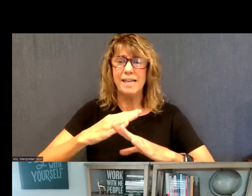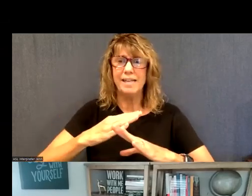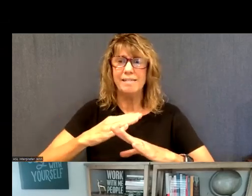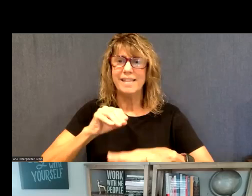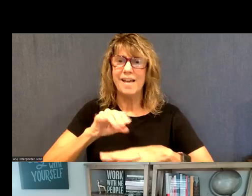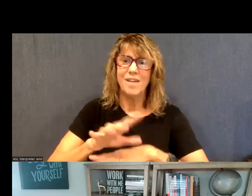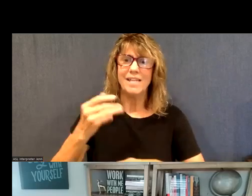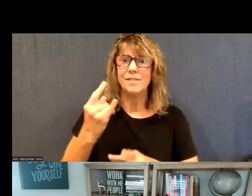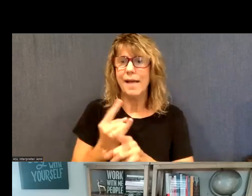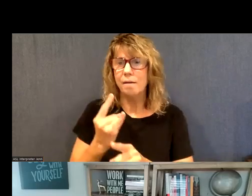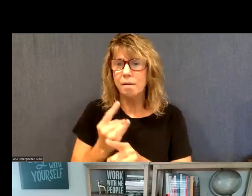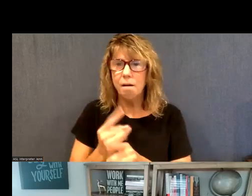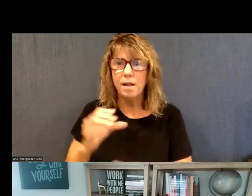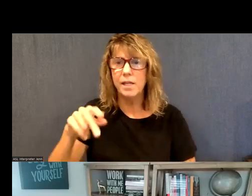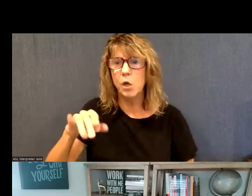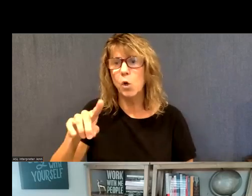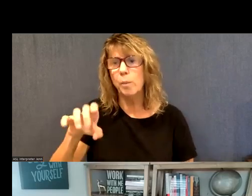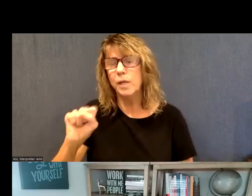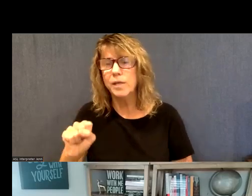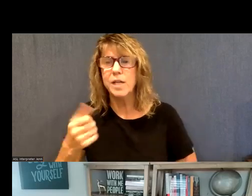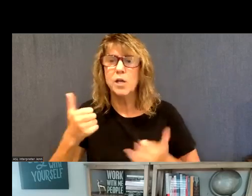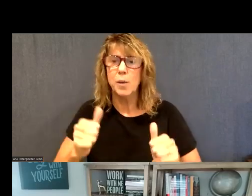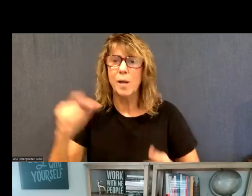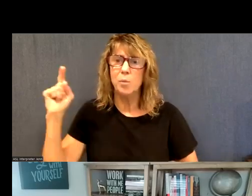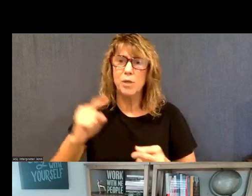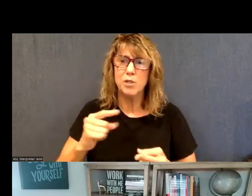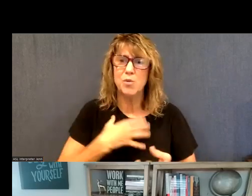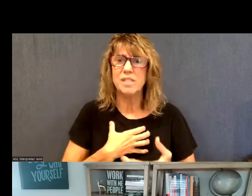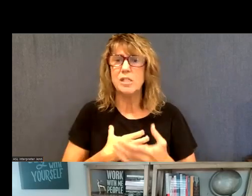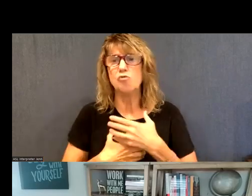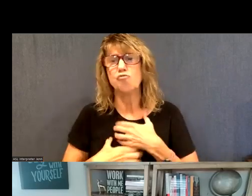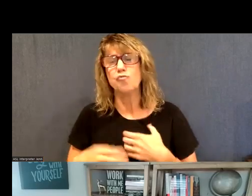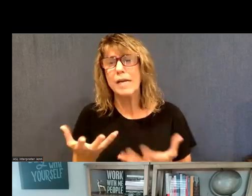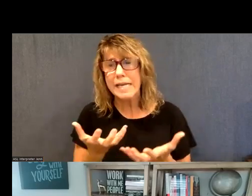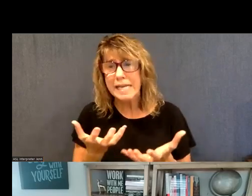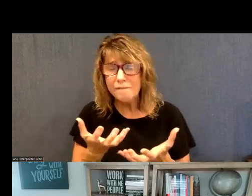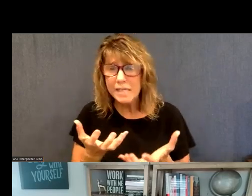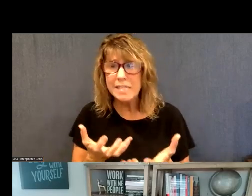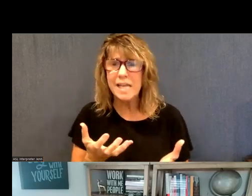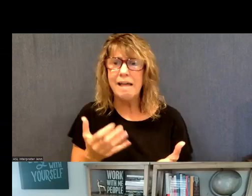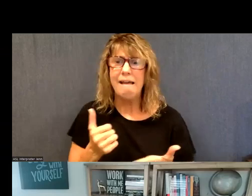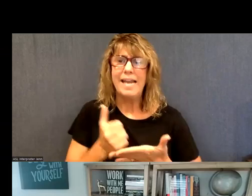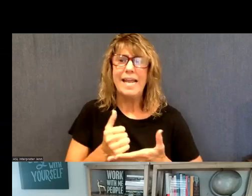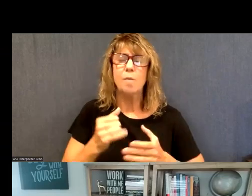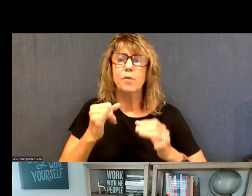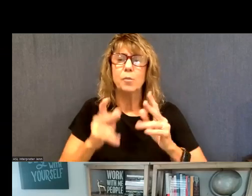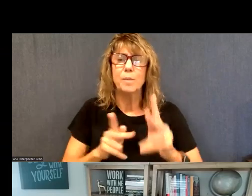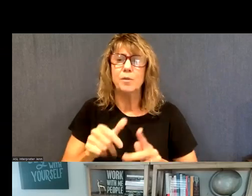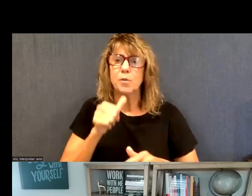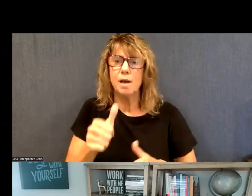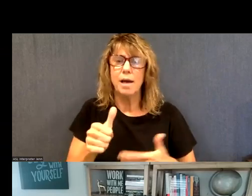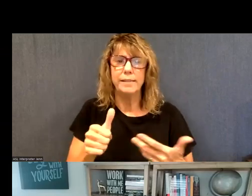Um, and also to work with relieving cravings and, working on, um, for individuals not to go in,